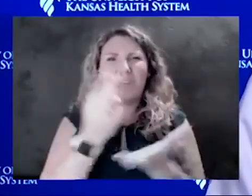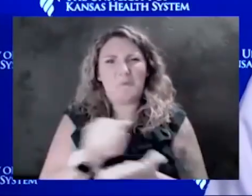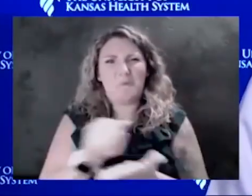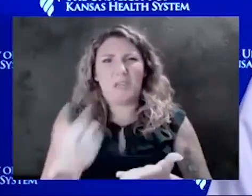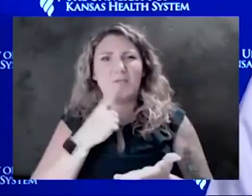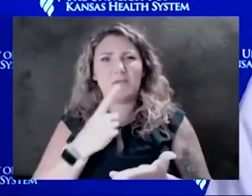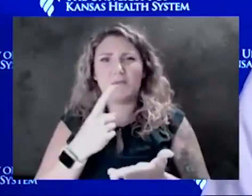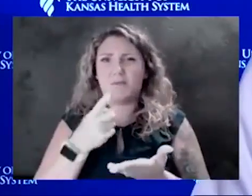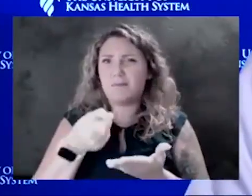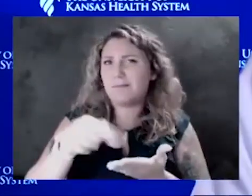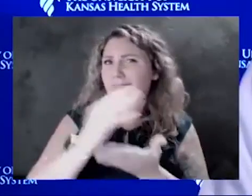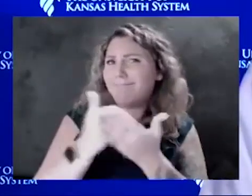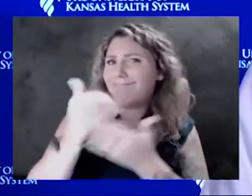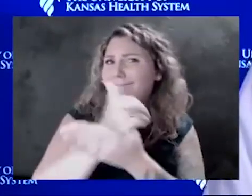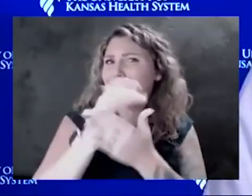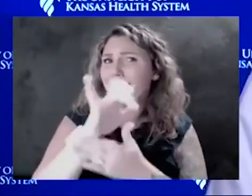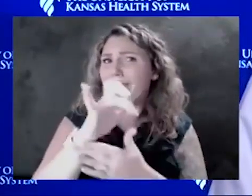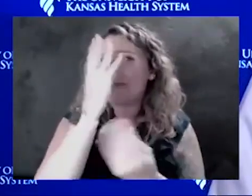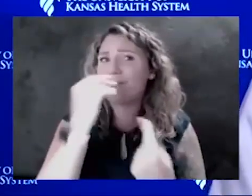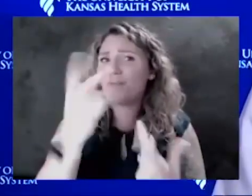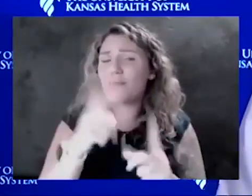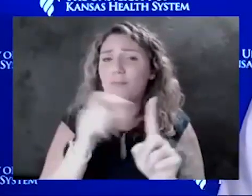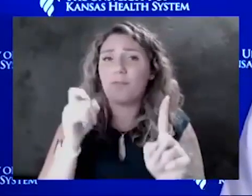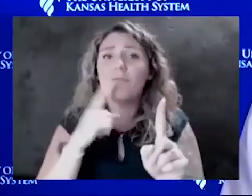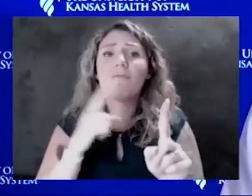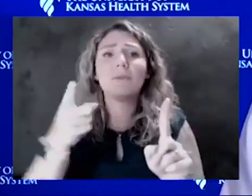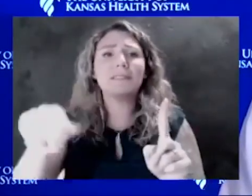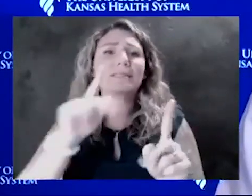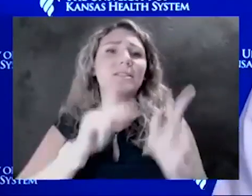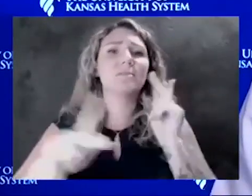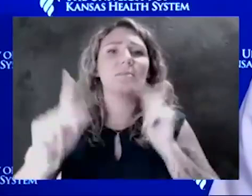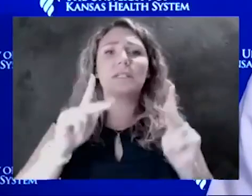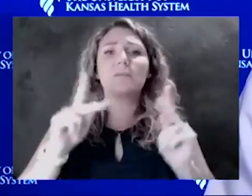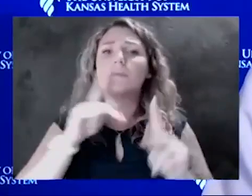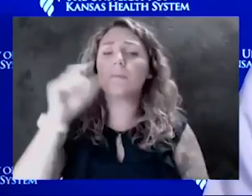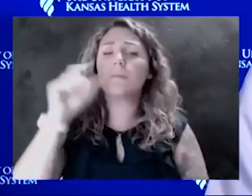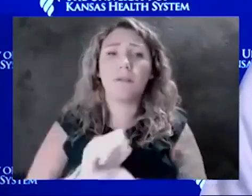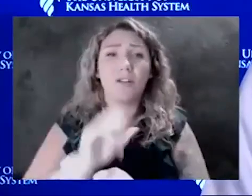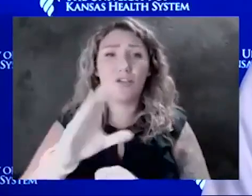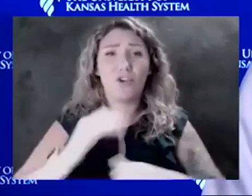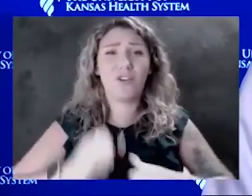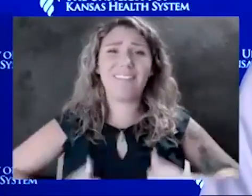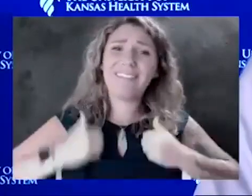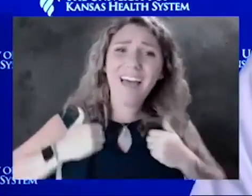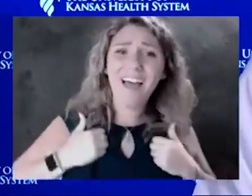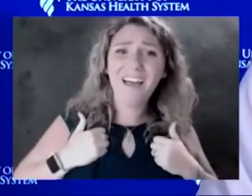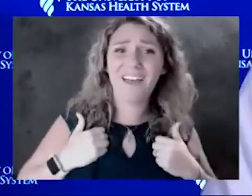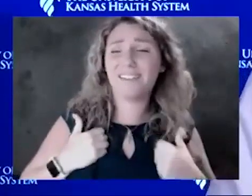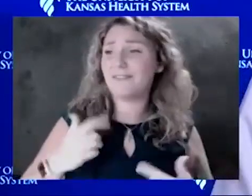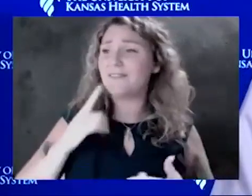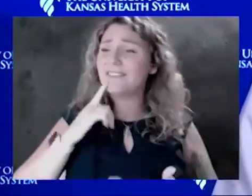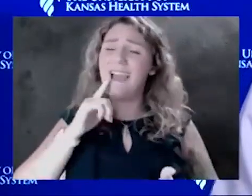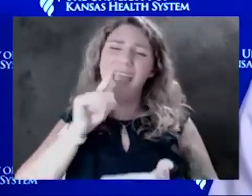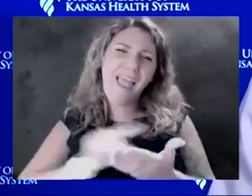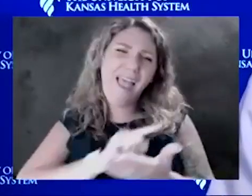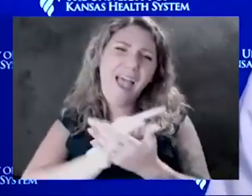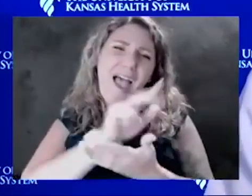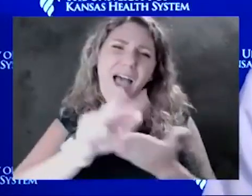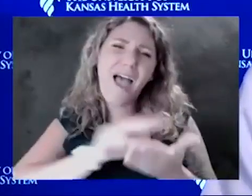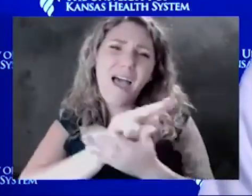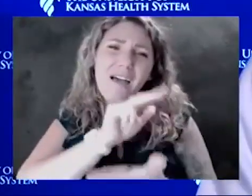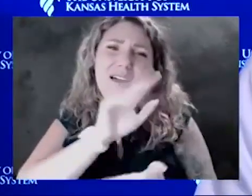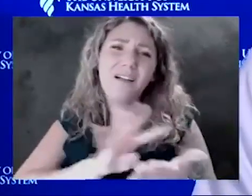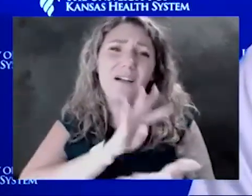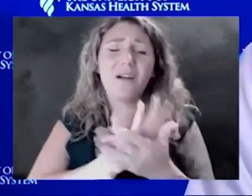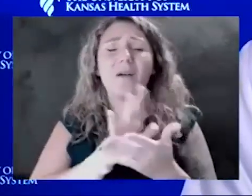information from. Is it the people who dedicate their lives, who dedicate countless hours despite backlash and despite,